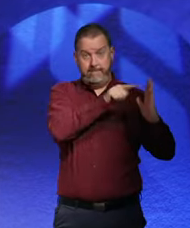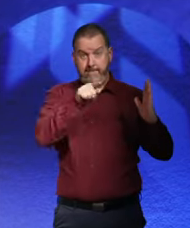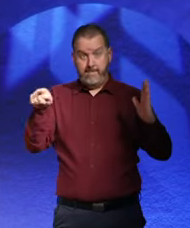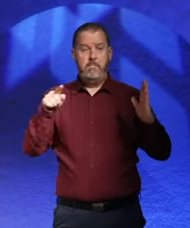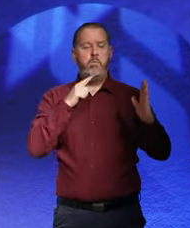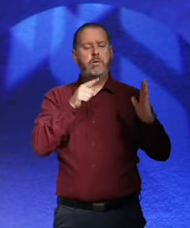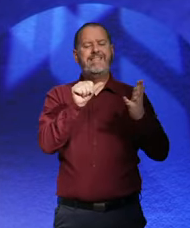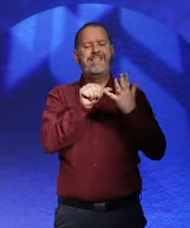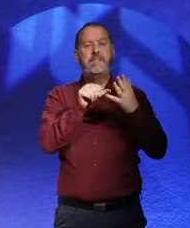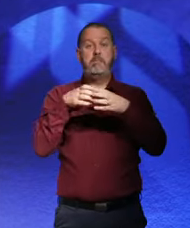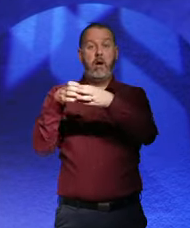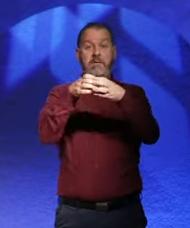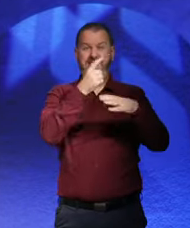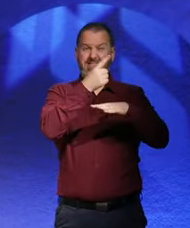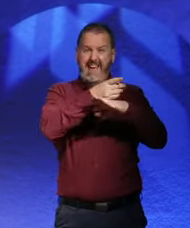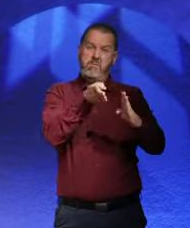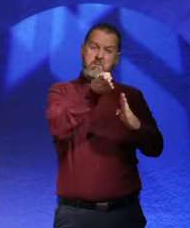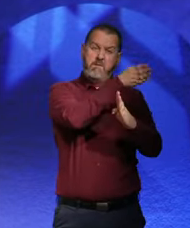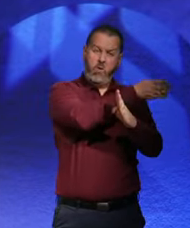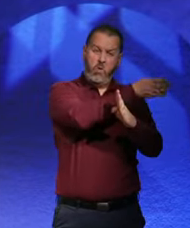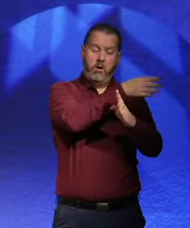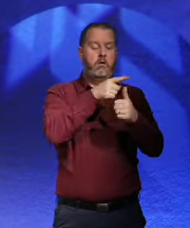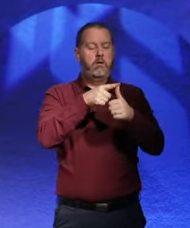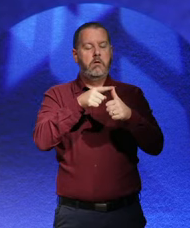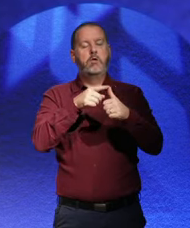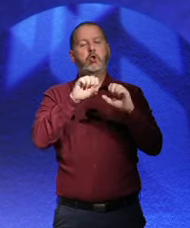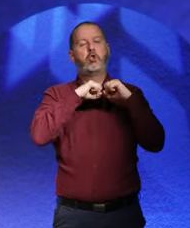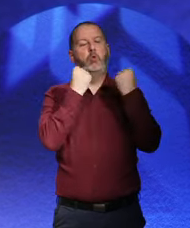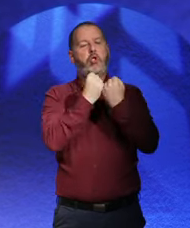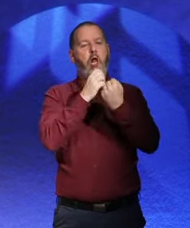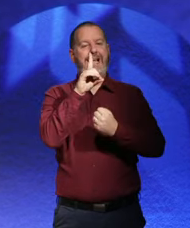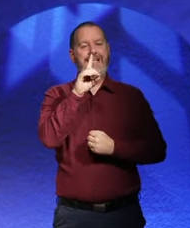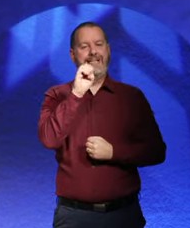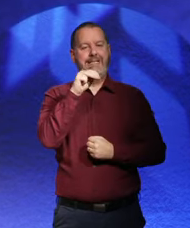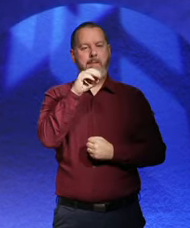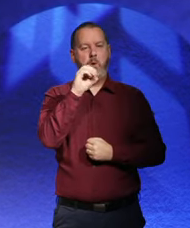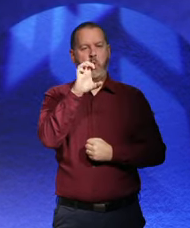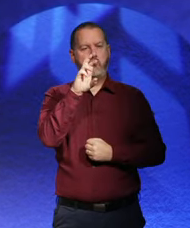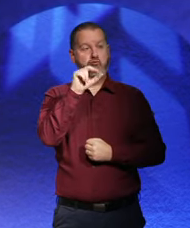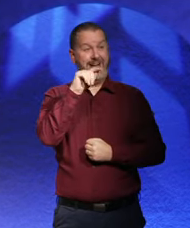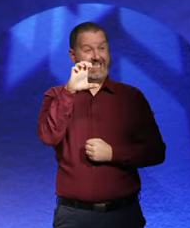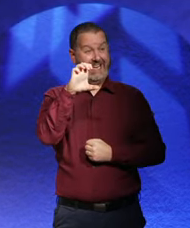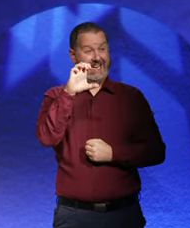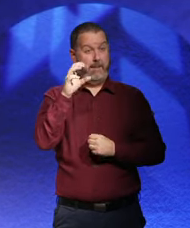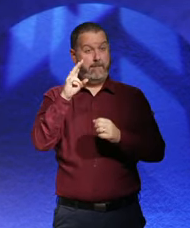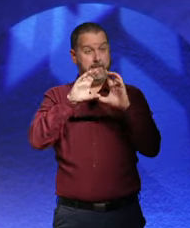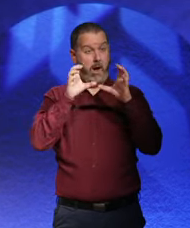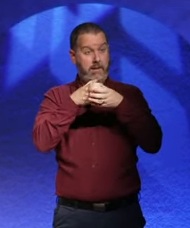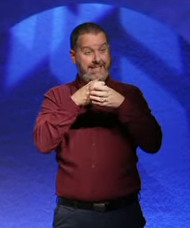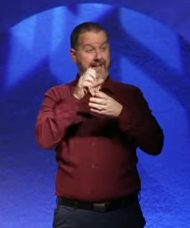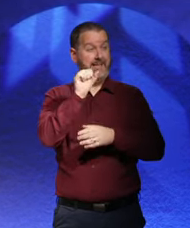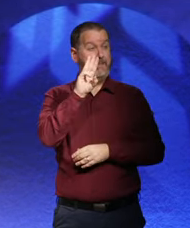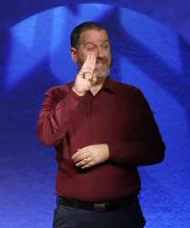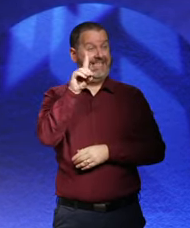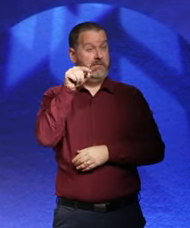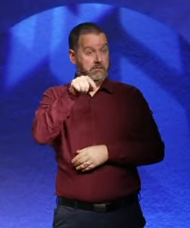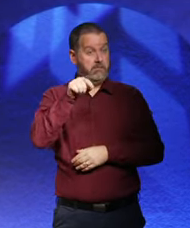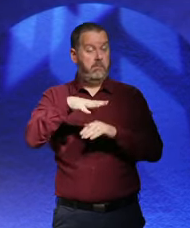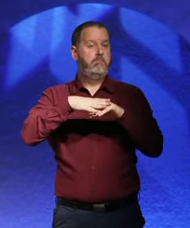before 1914. The Social Democratic Party was the most popular. That was like a kind of